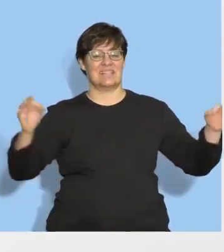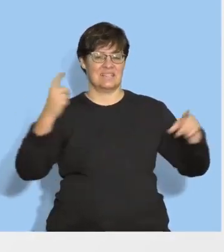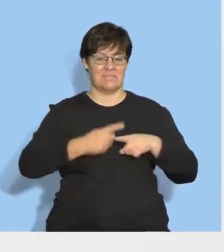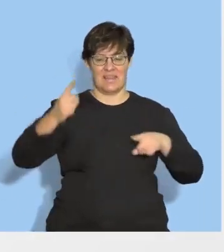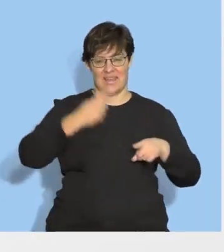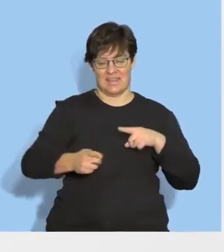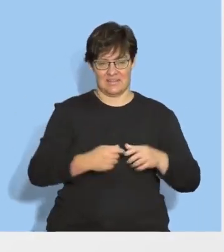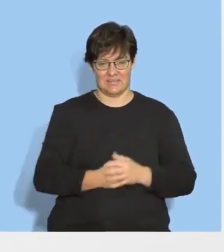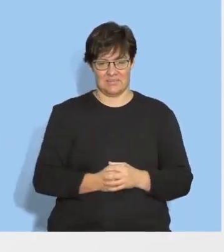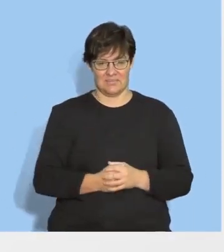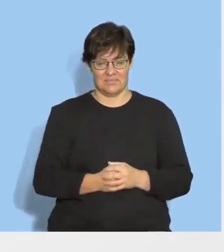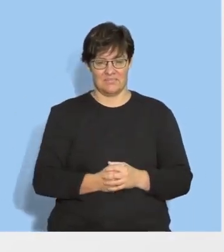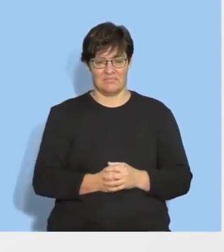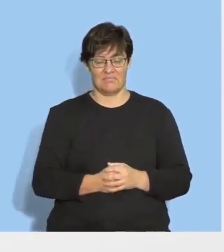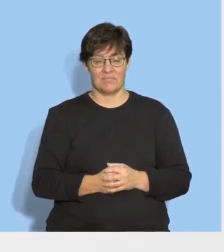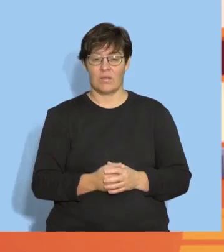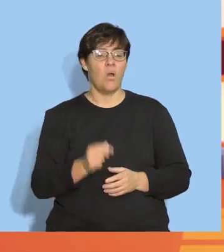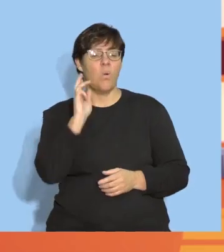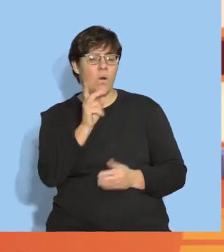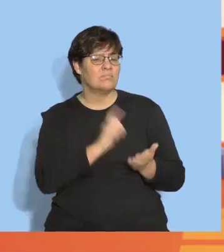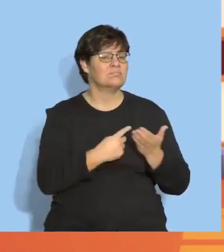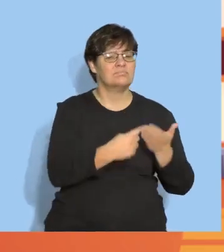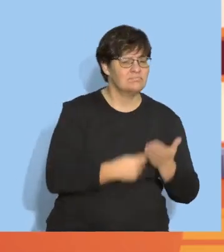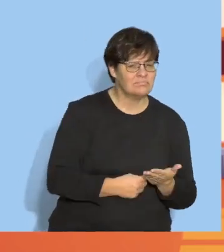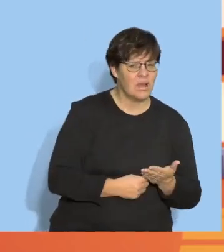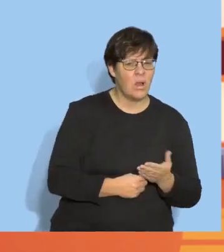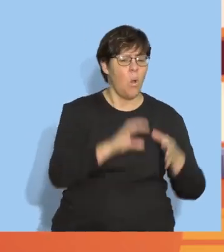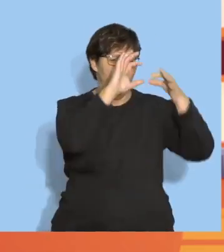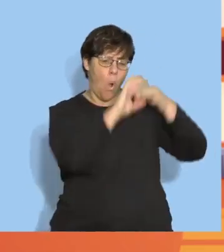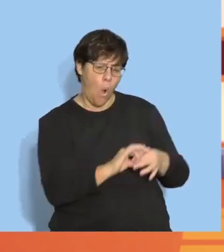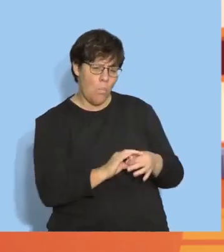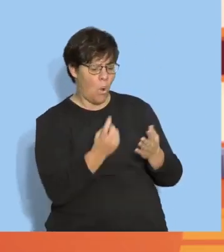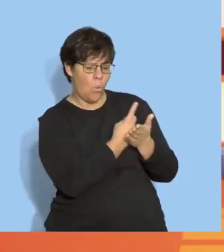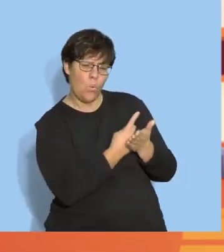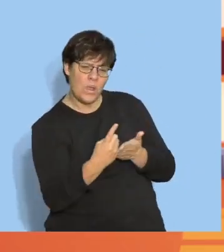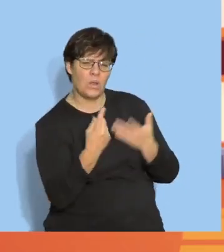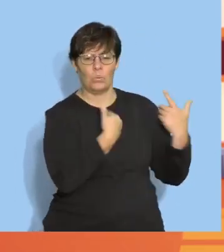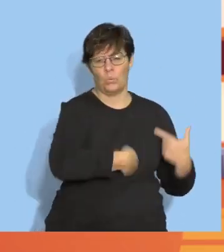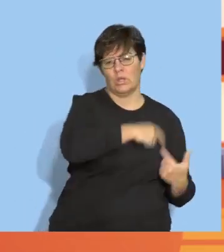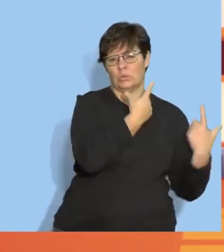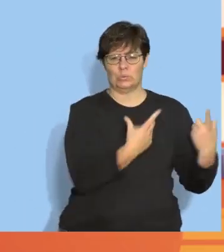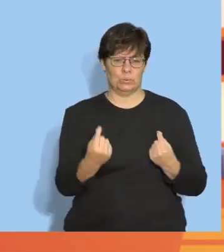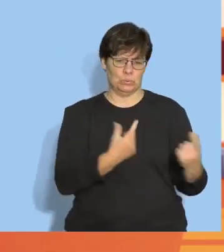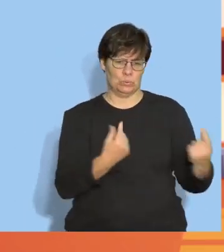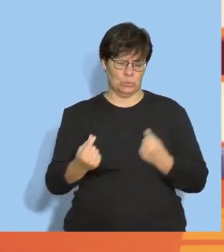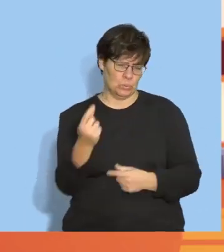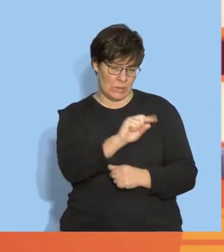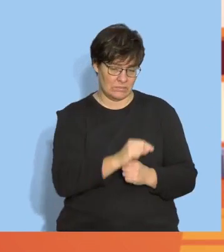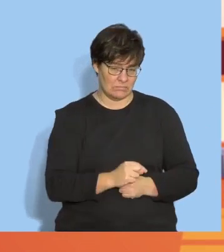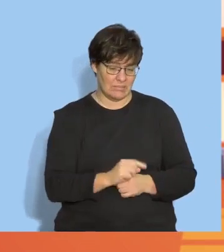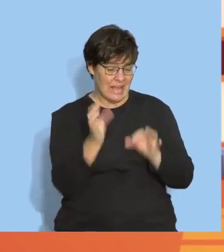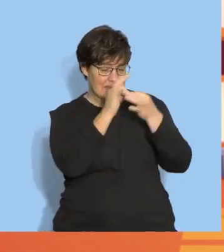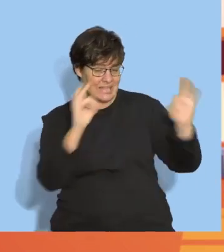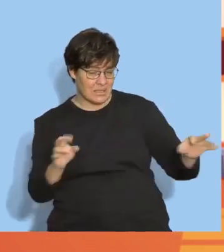Sentence play. We are going to talk about things that we do at home during the week. Listen to the